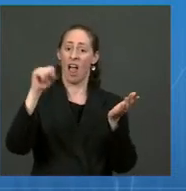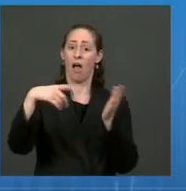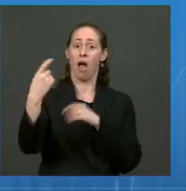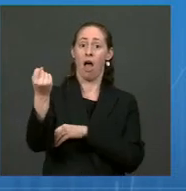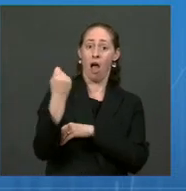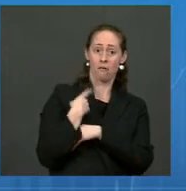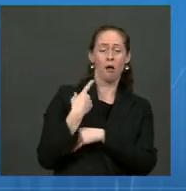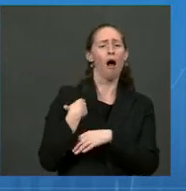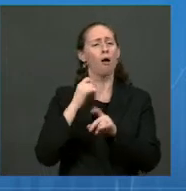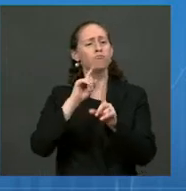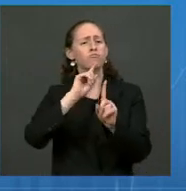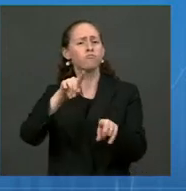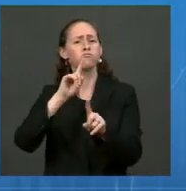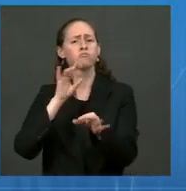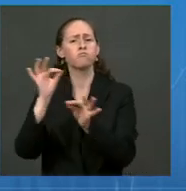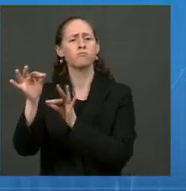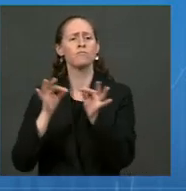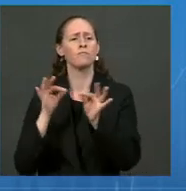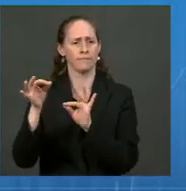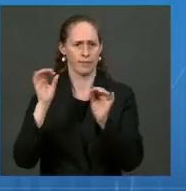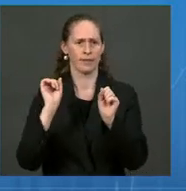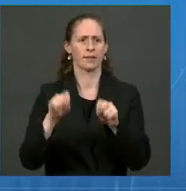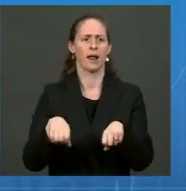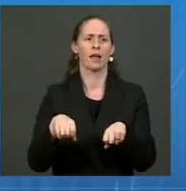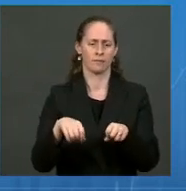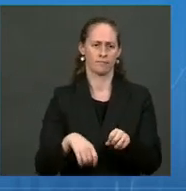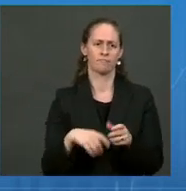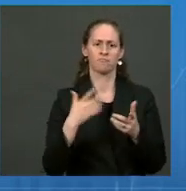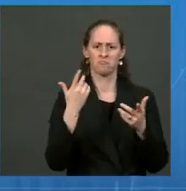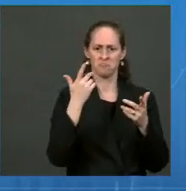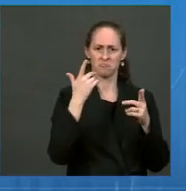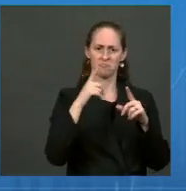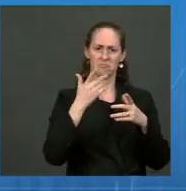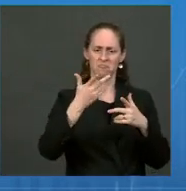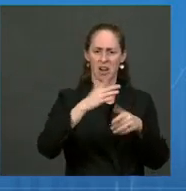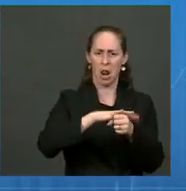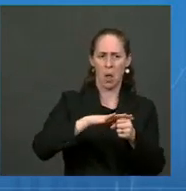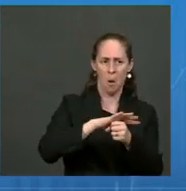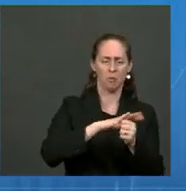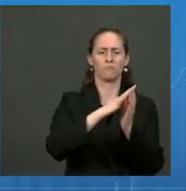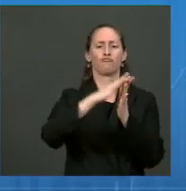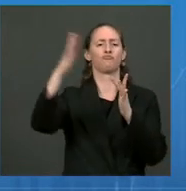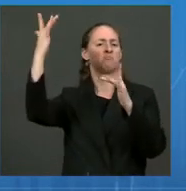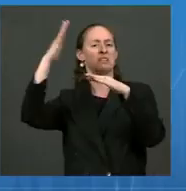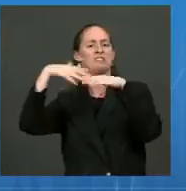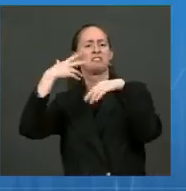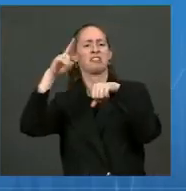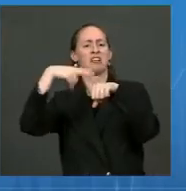through local efforts and national efforts. And the bottom line is we expect more and more kids to get vaccinated.